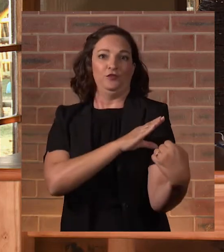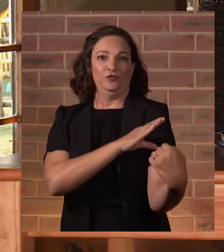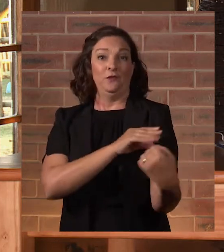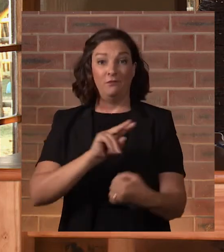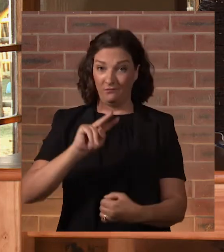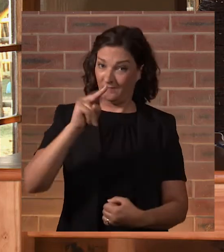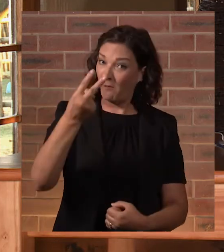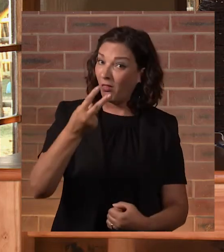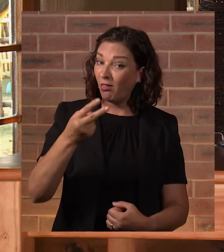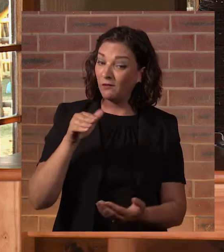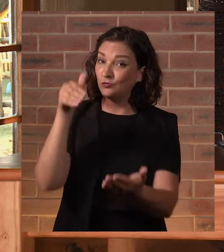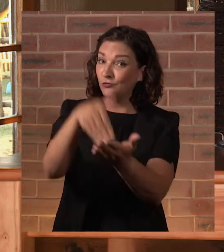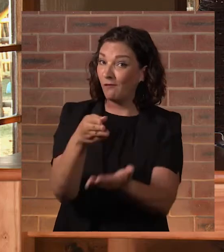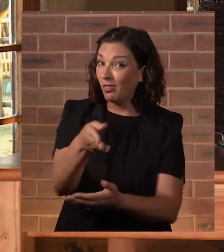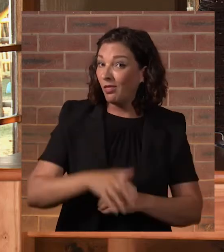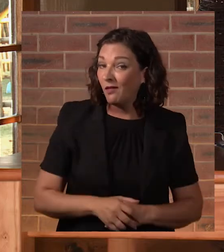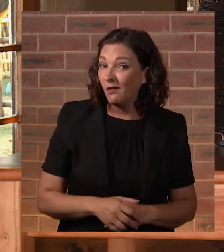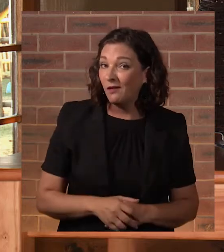to get there.